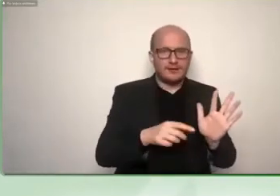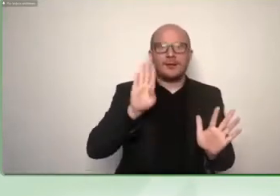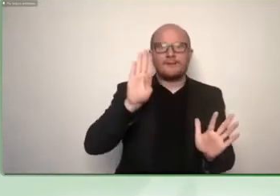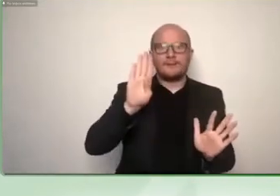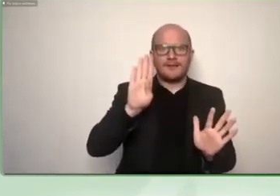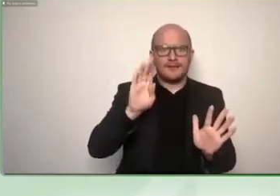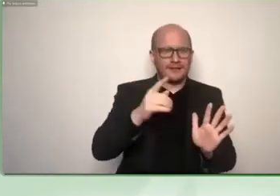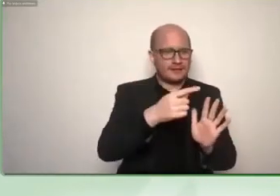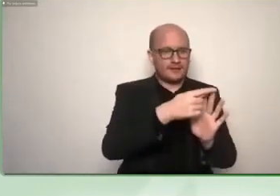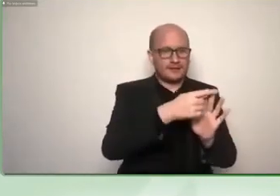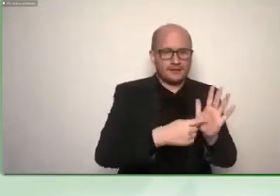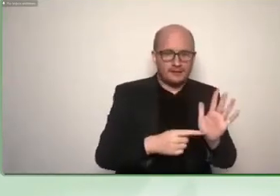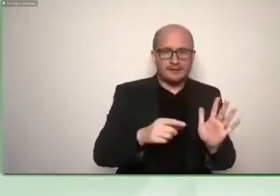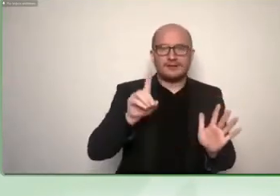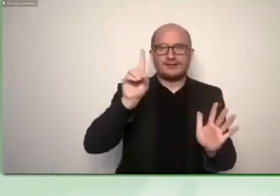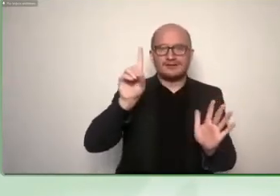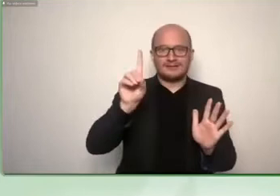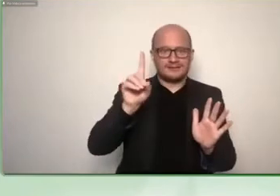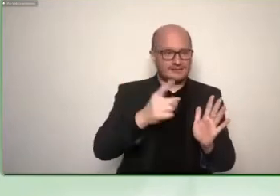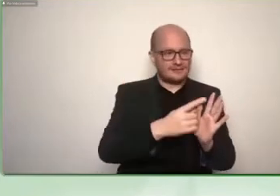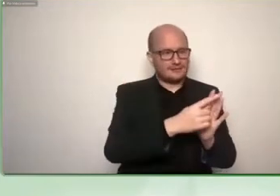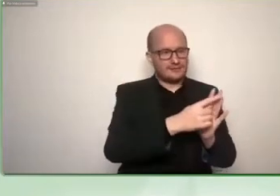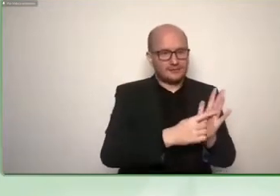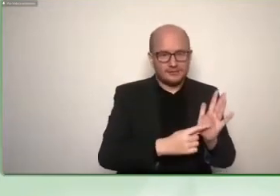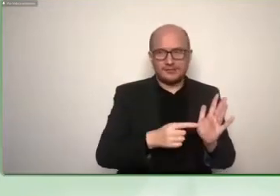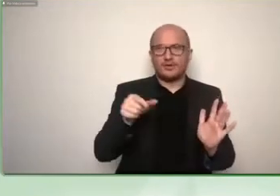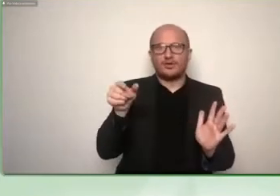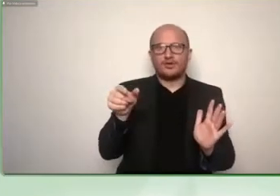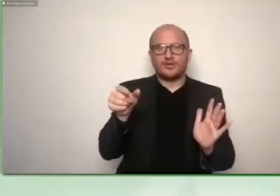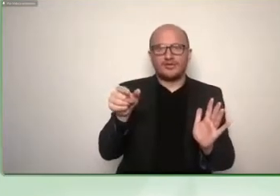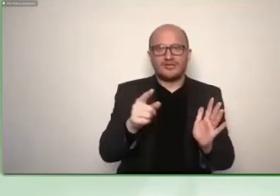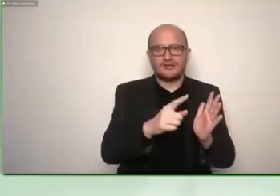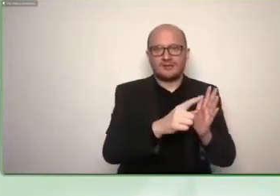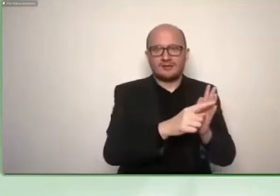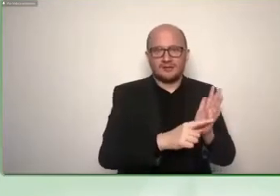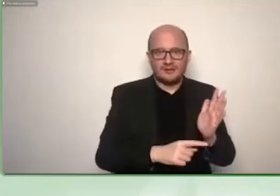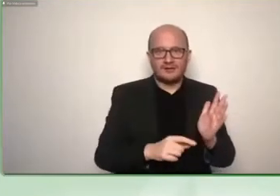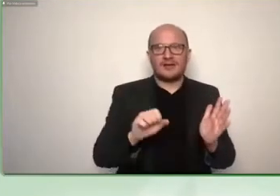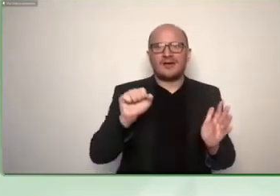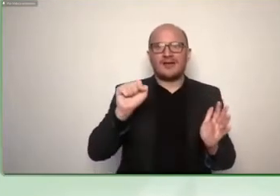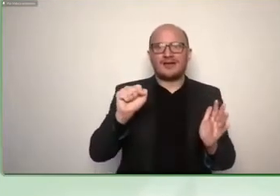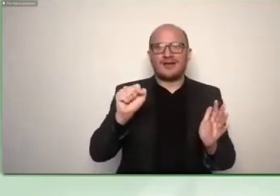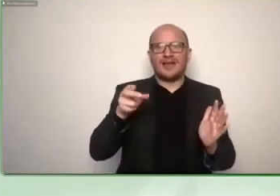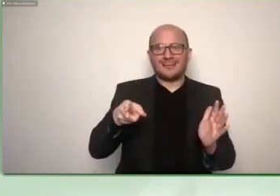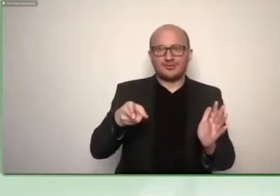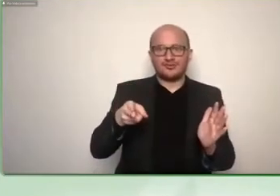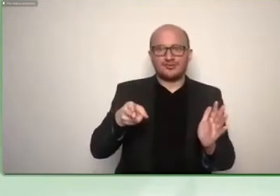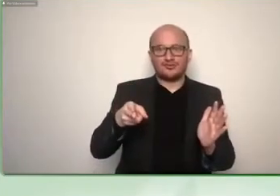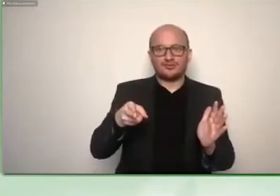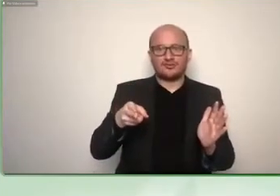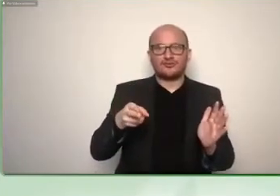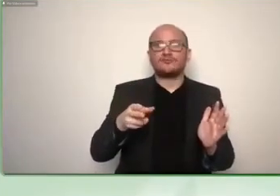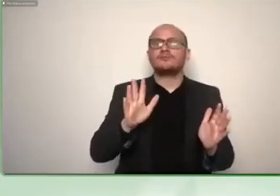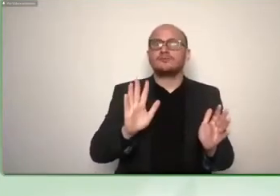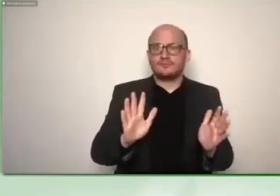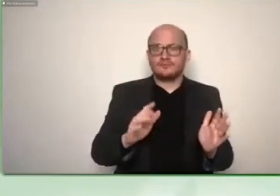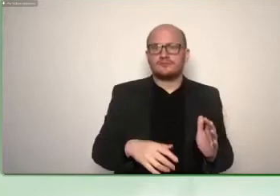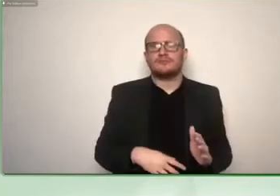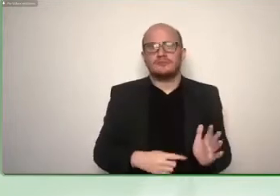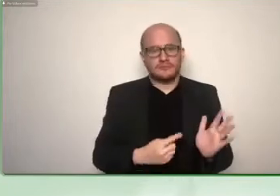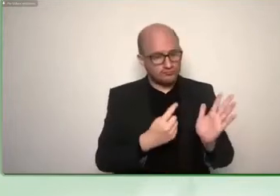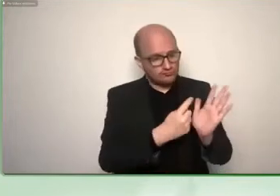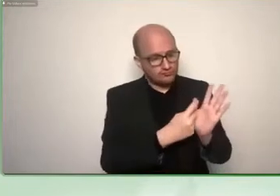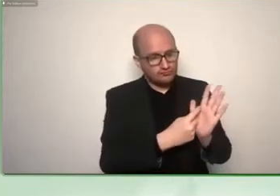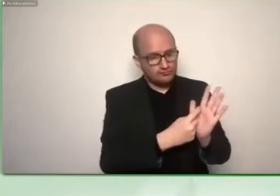letter has a certain position the circle is the s like the sum so it's really easy to remember